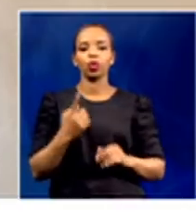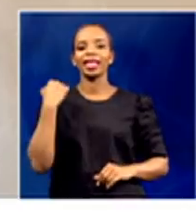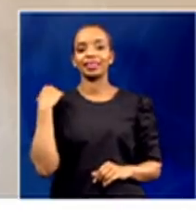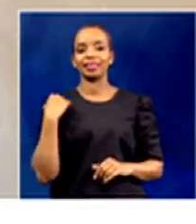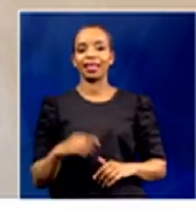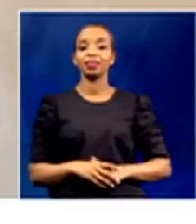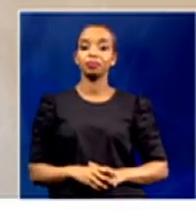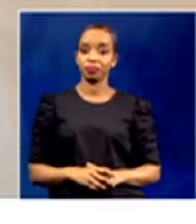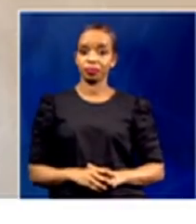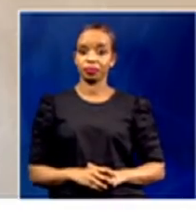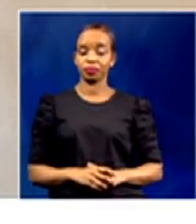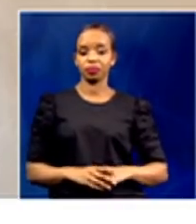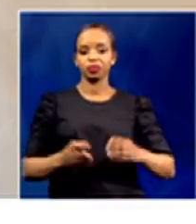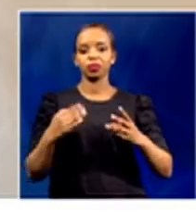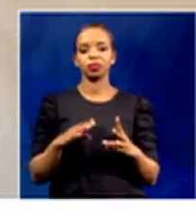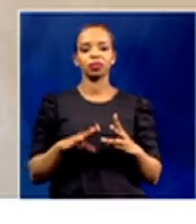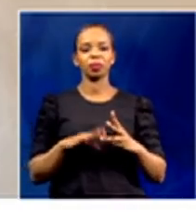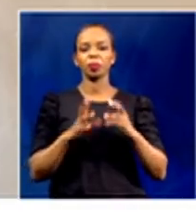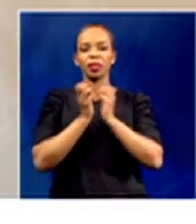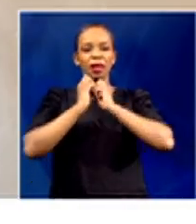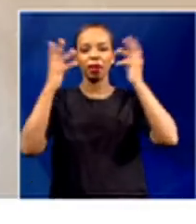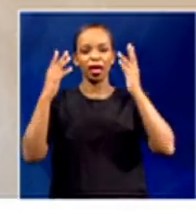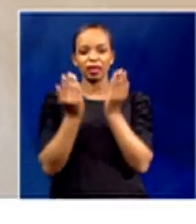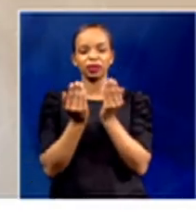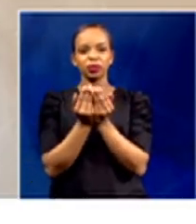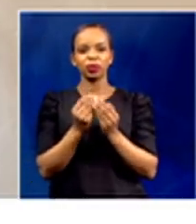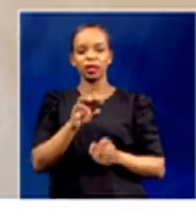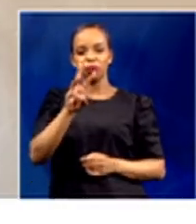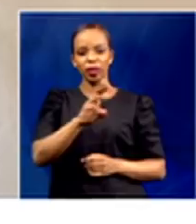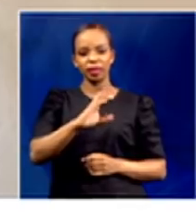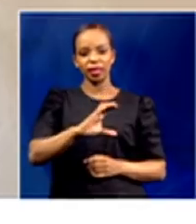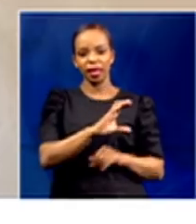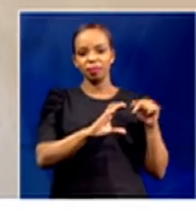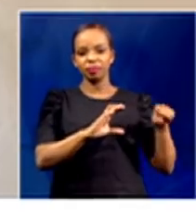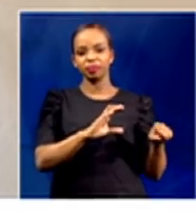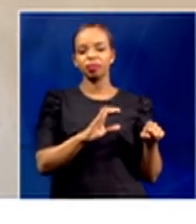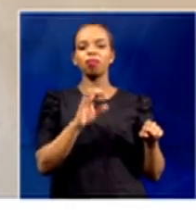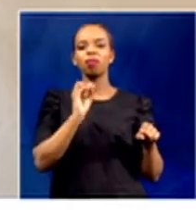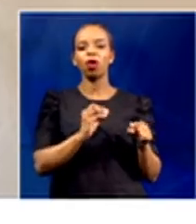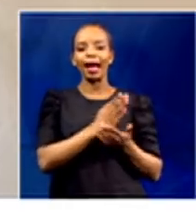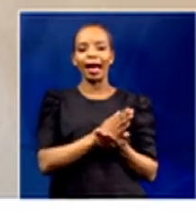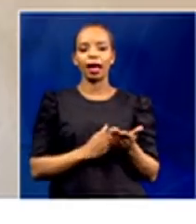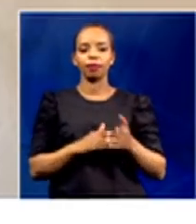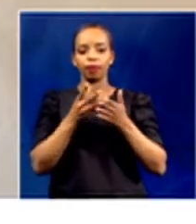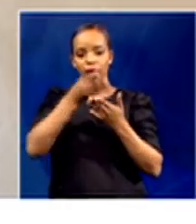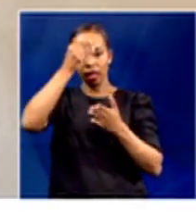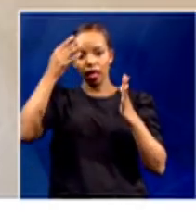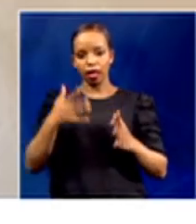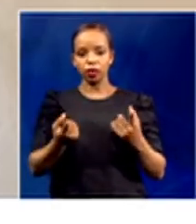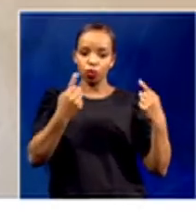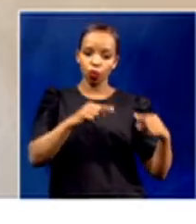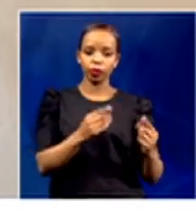For the fact that many schools in the Western Cape had half in terms of attendance of learners yesterday,